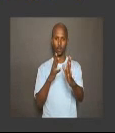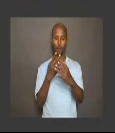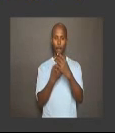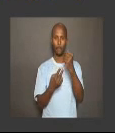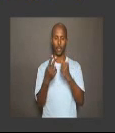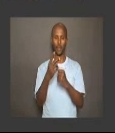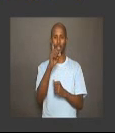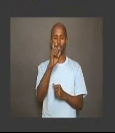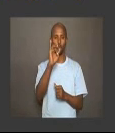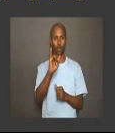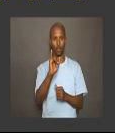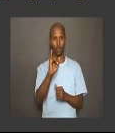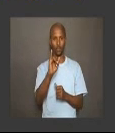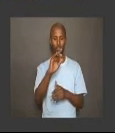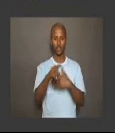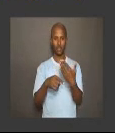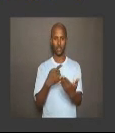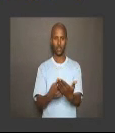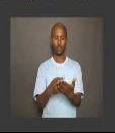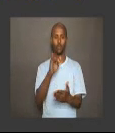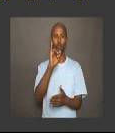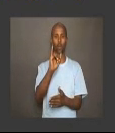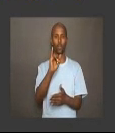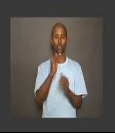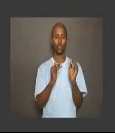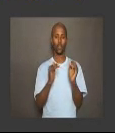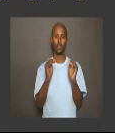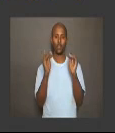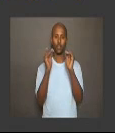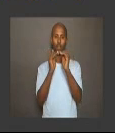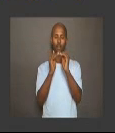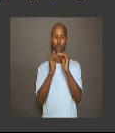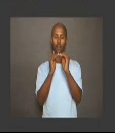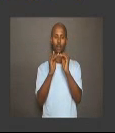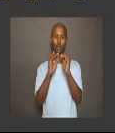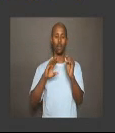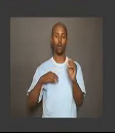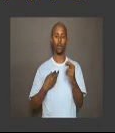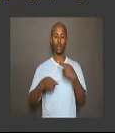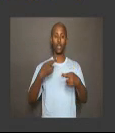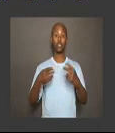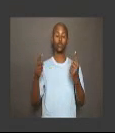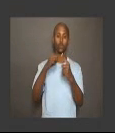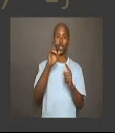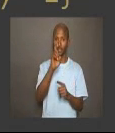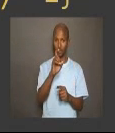X, Y, such that Y is R related to X.